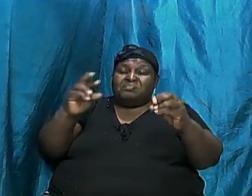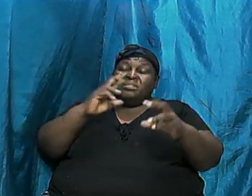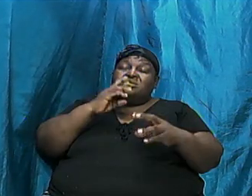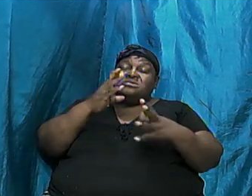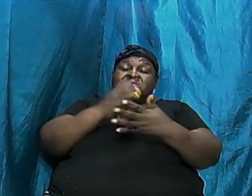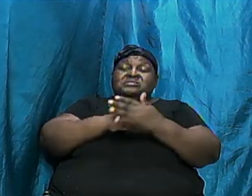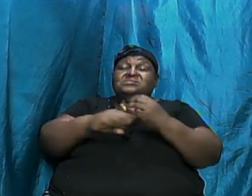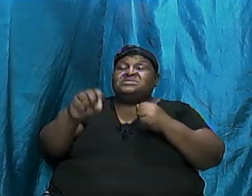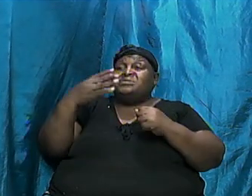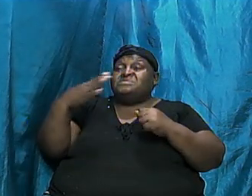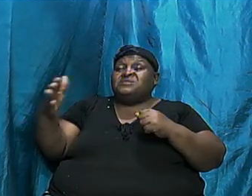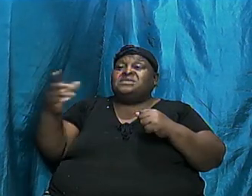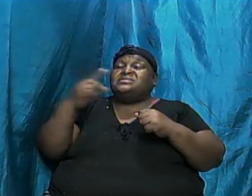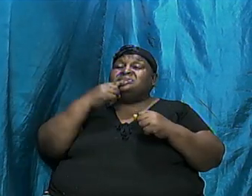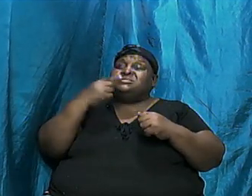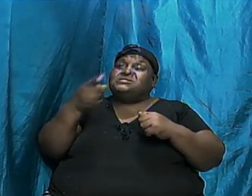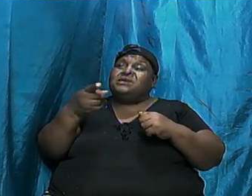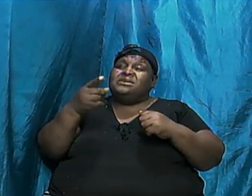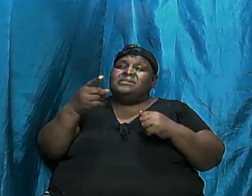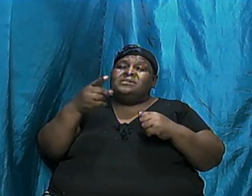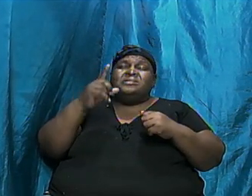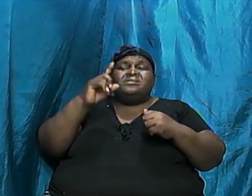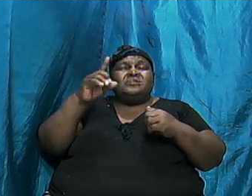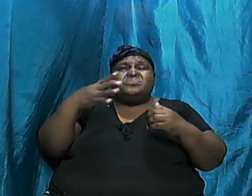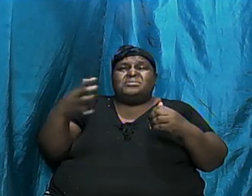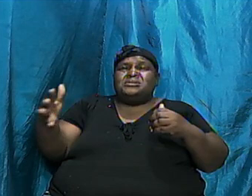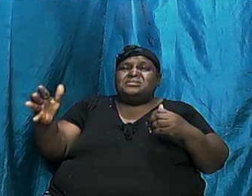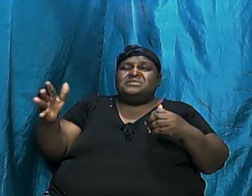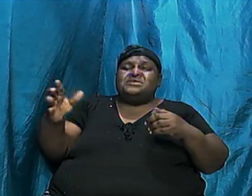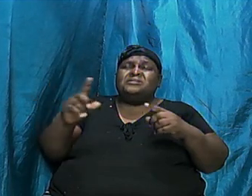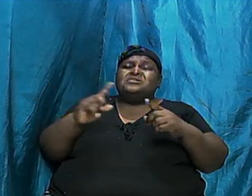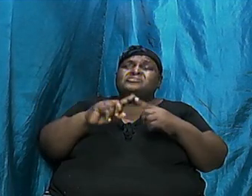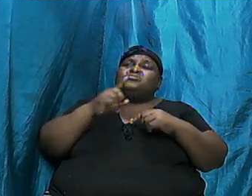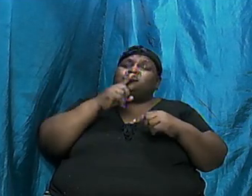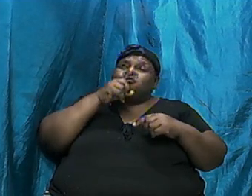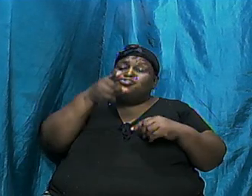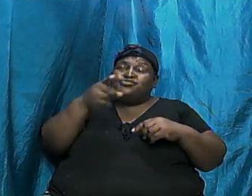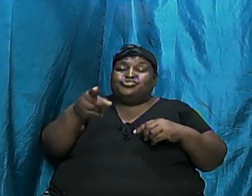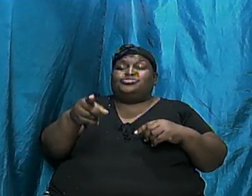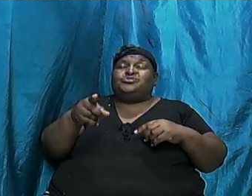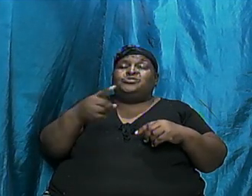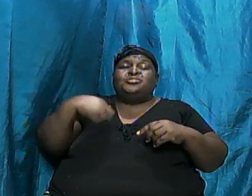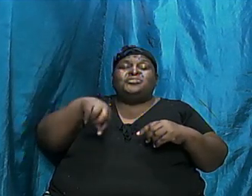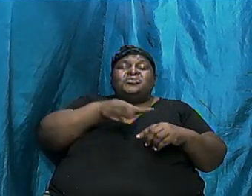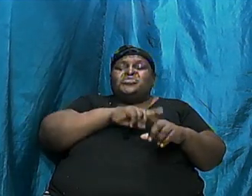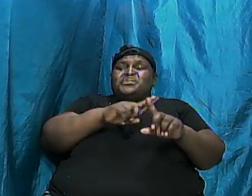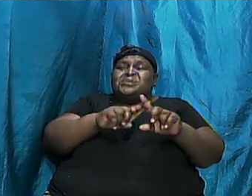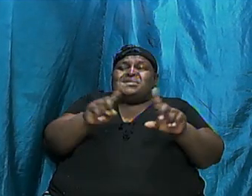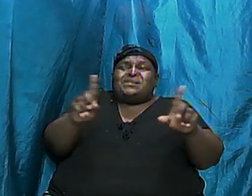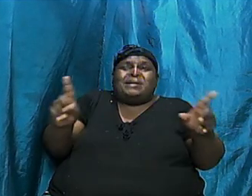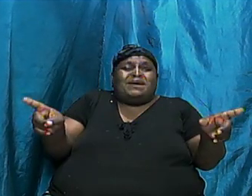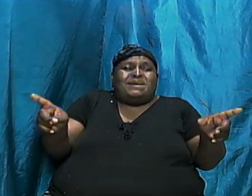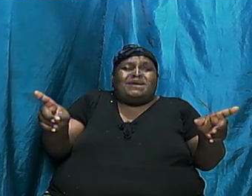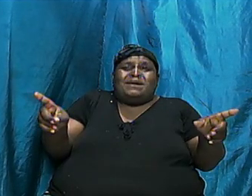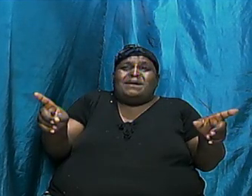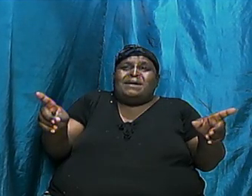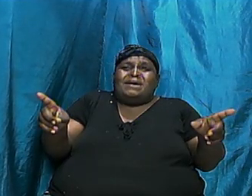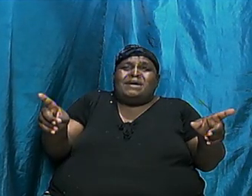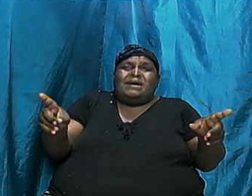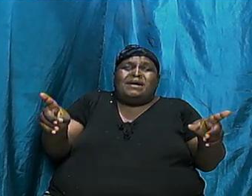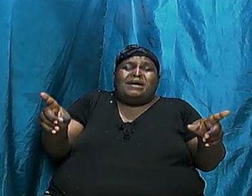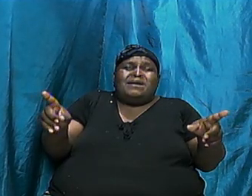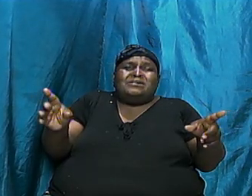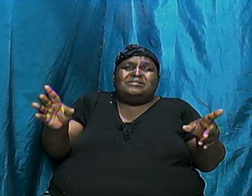and one of the things we want to be clear on is that we cannot extract every single